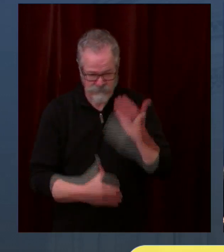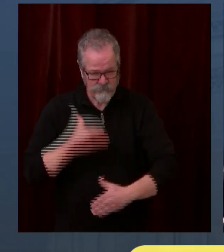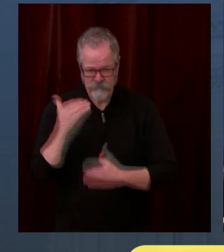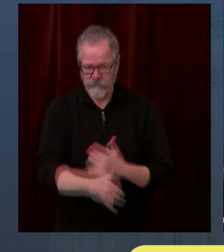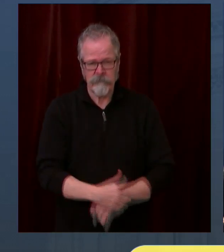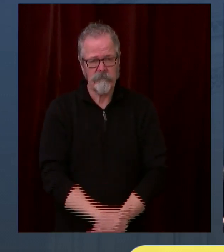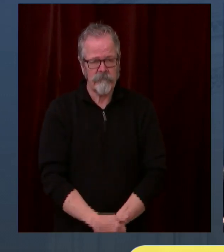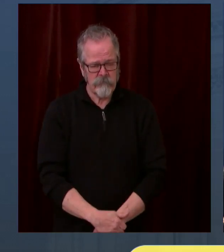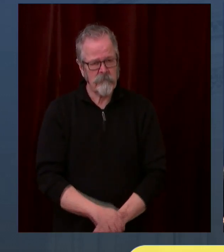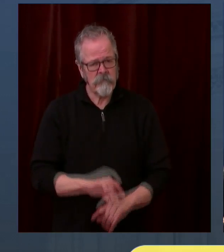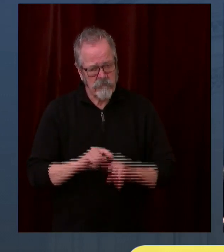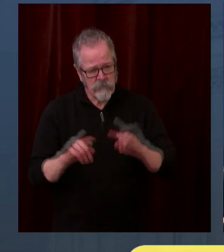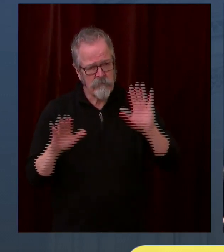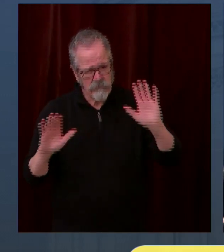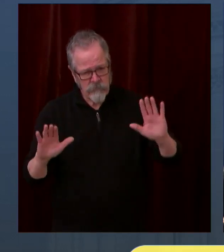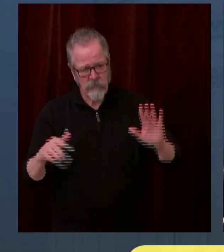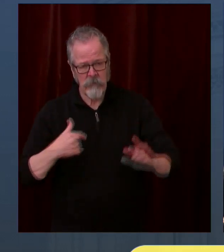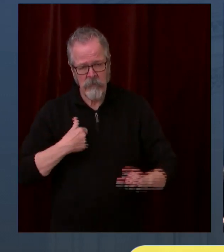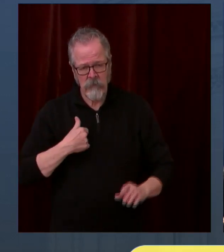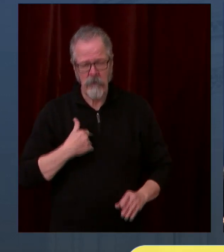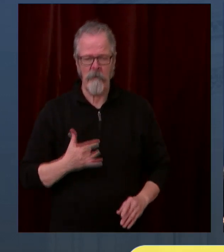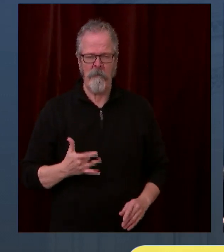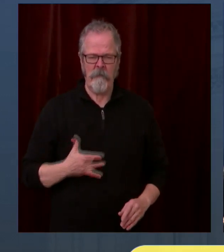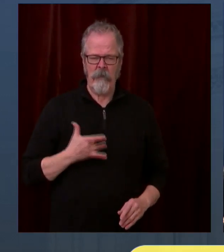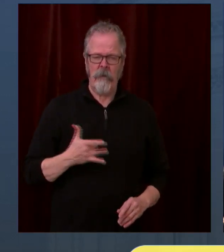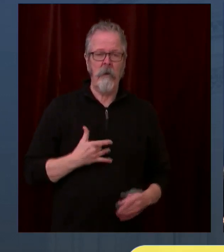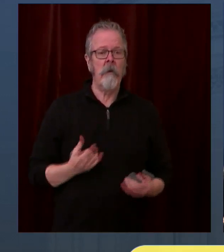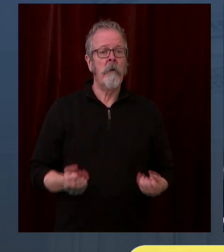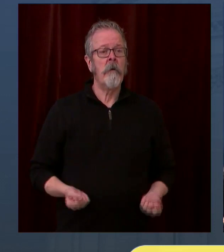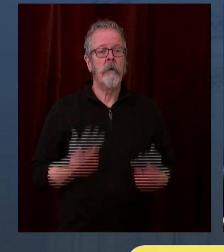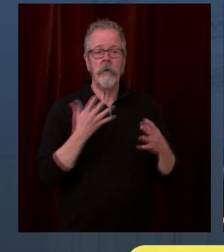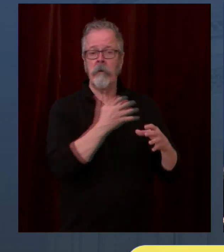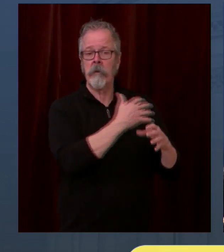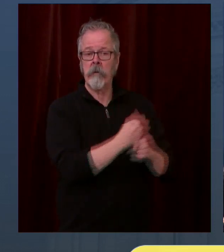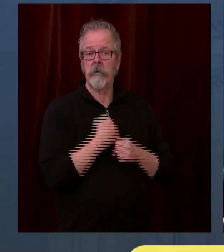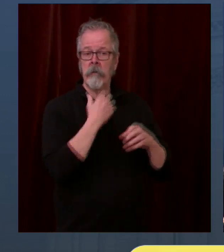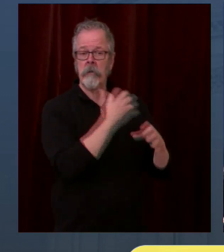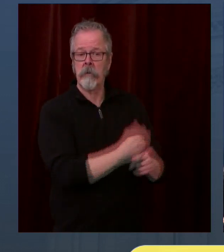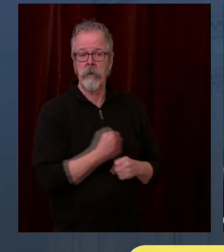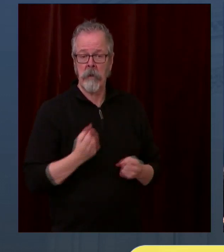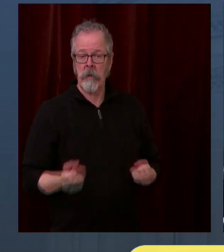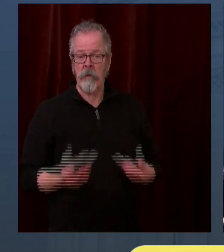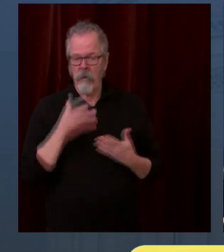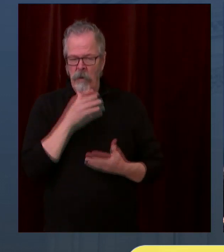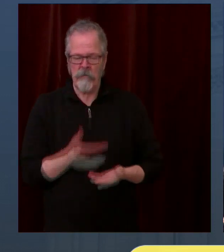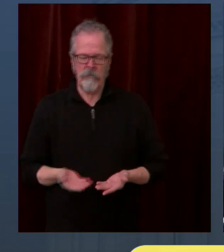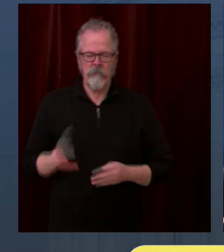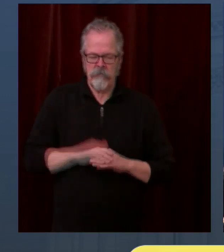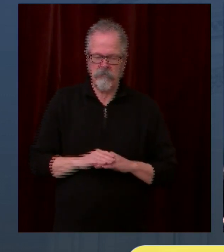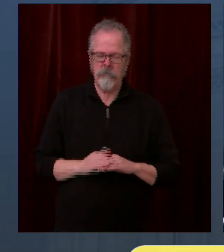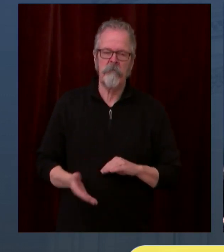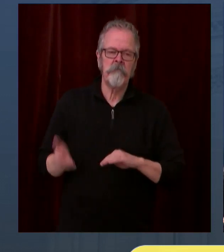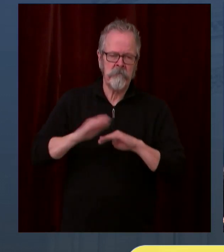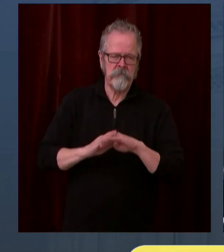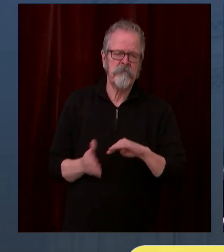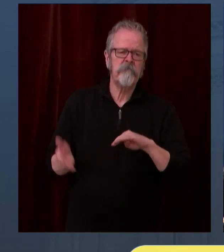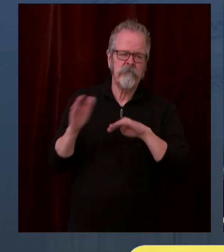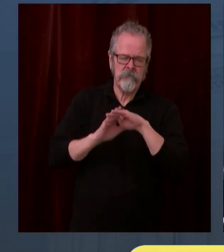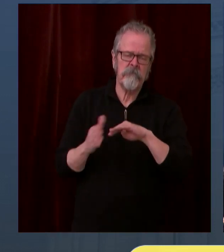the numbers of dosages will increase in the upcoming months. And we want to make sure that we're there with the